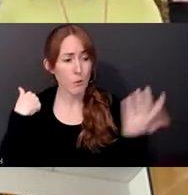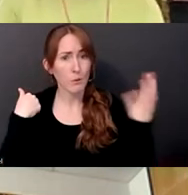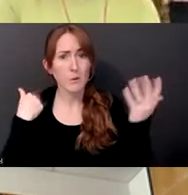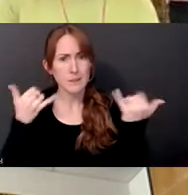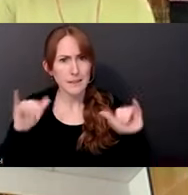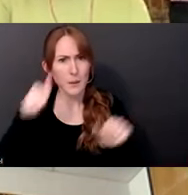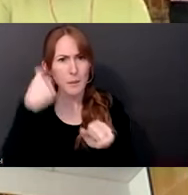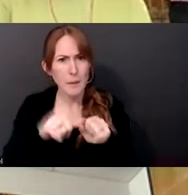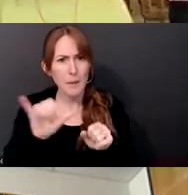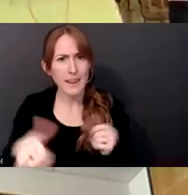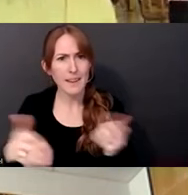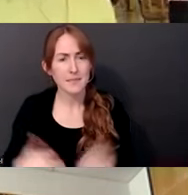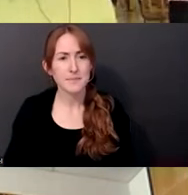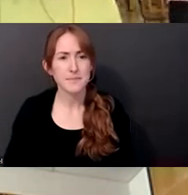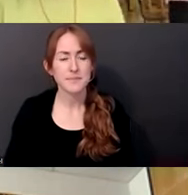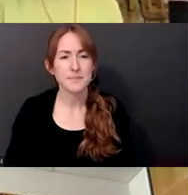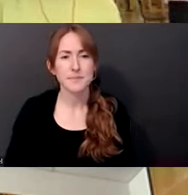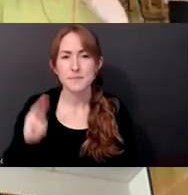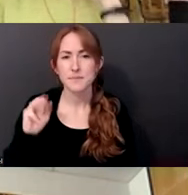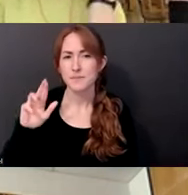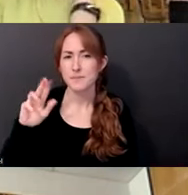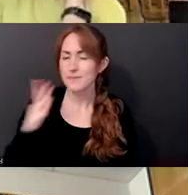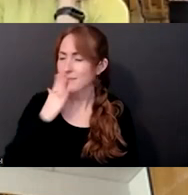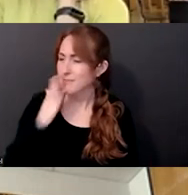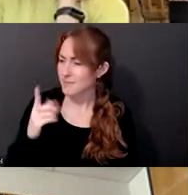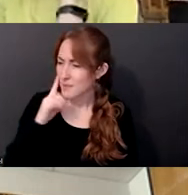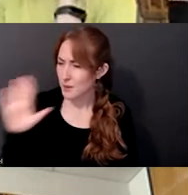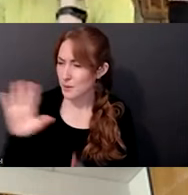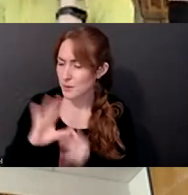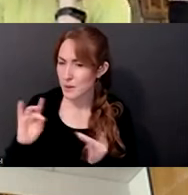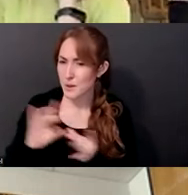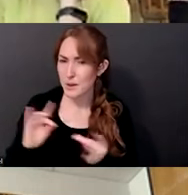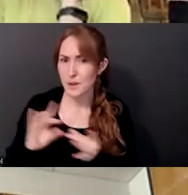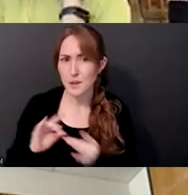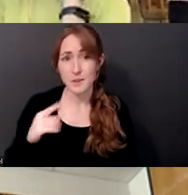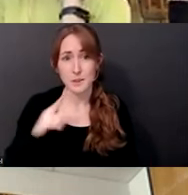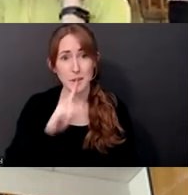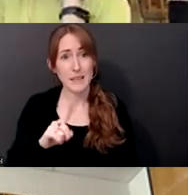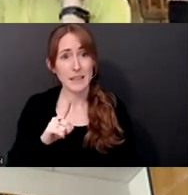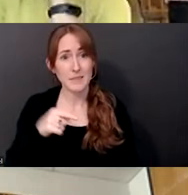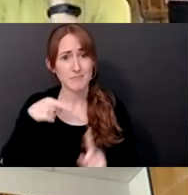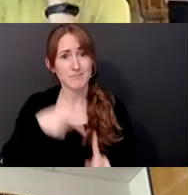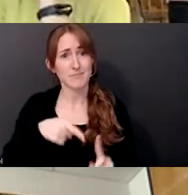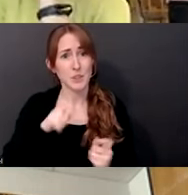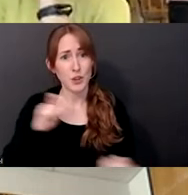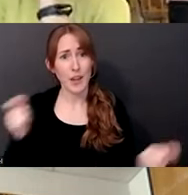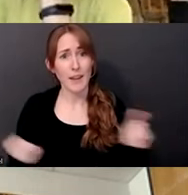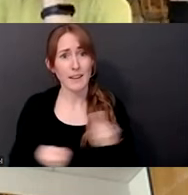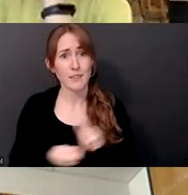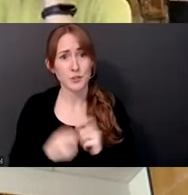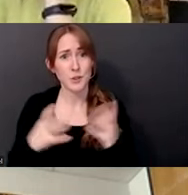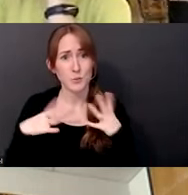Thank you for those words. think it's important and speaks, uh, so much to the possibility of change, right. And resiliency inside of it.